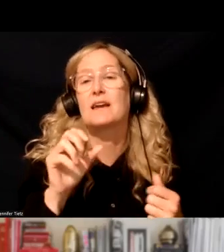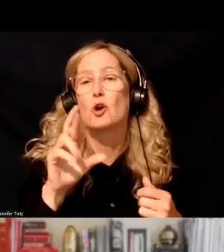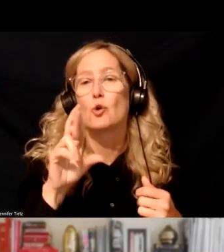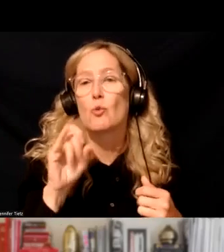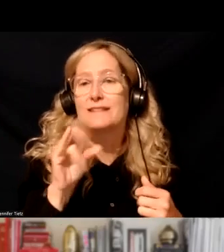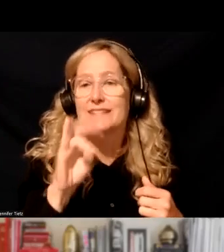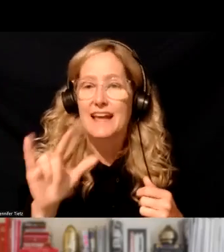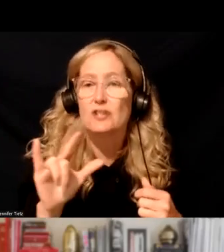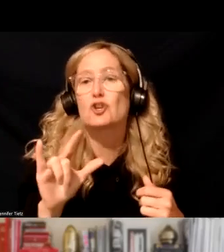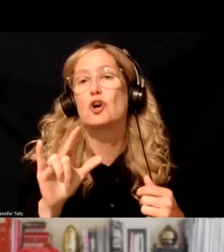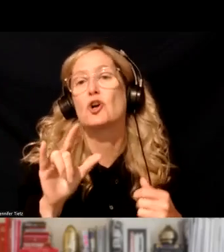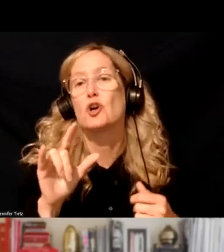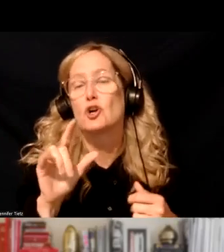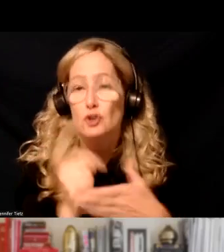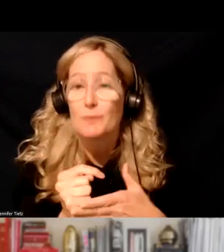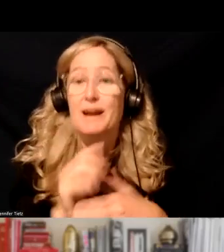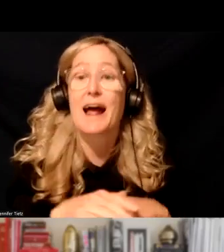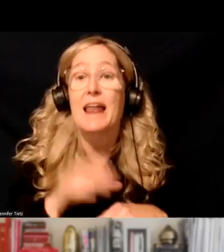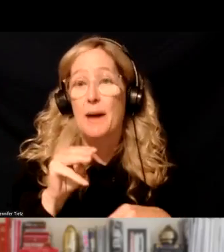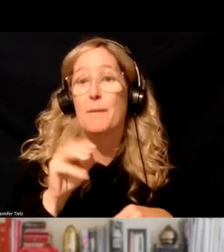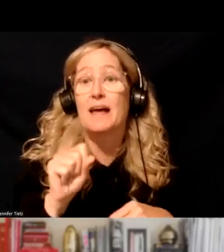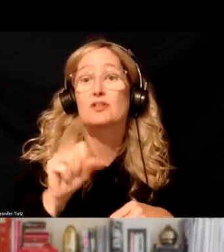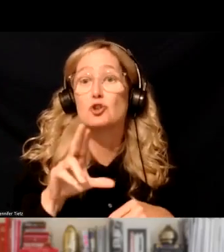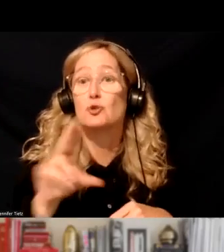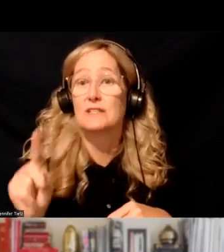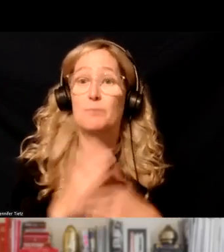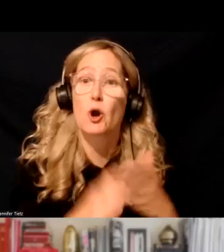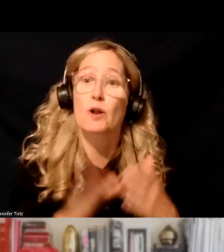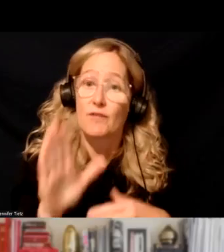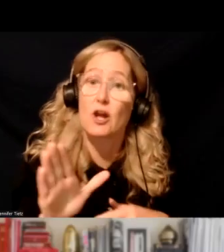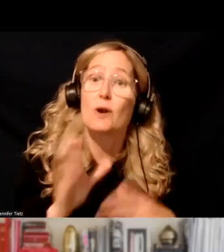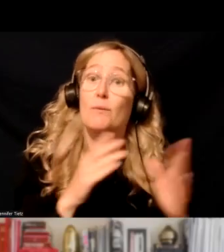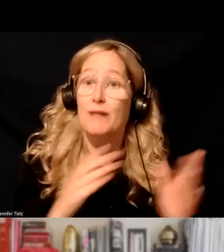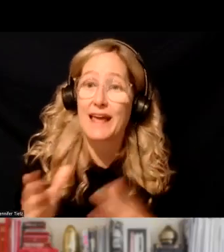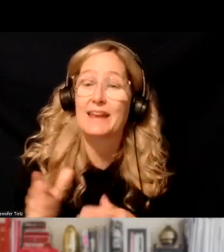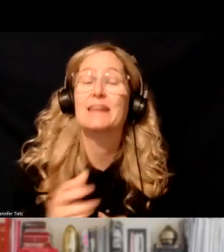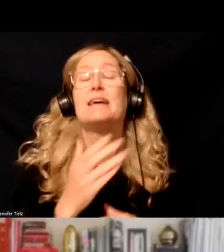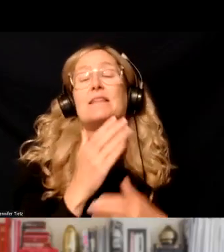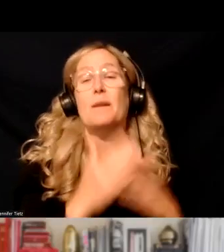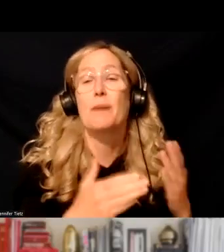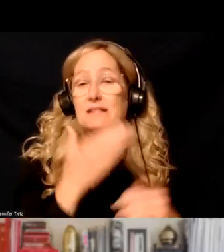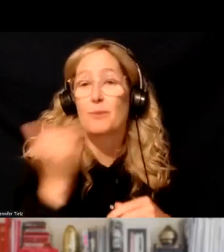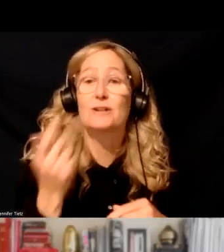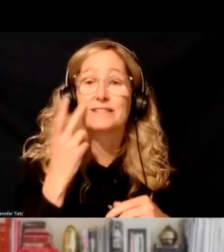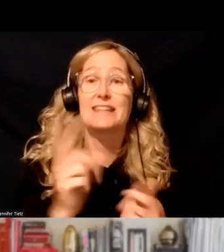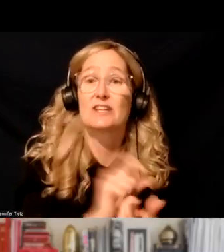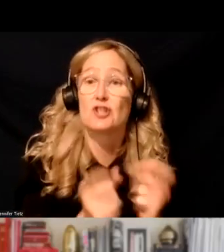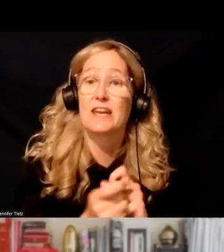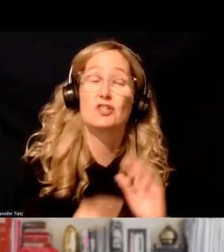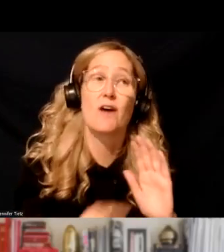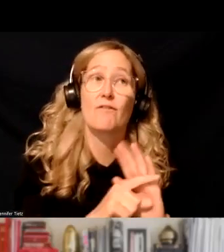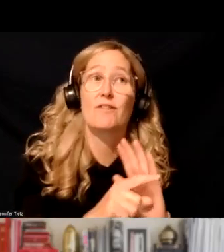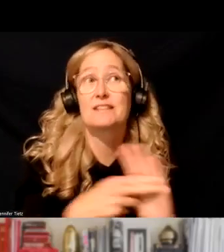allowed to be on MSUD as part of their regimen. And then the best part is seeing the change in stigma within our